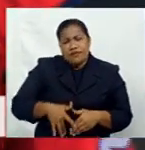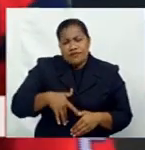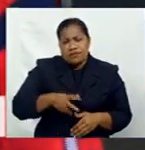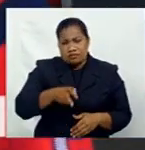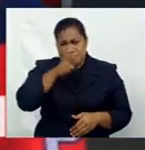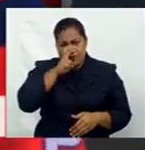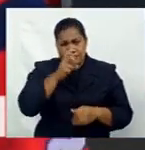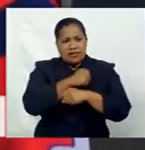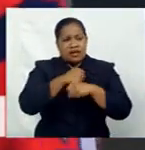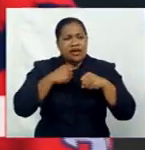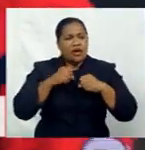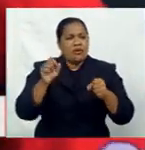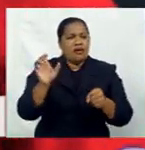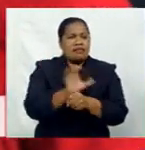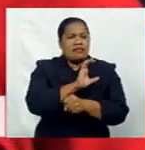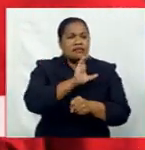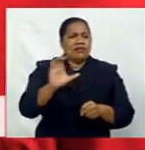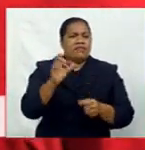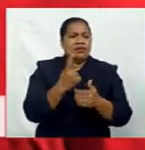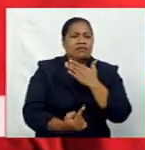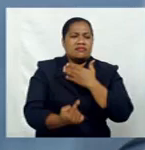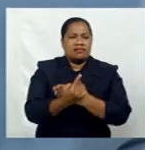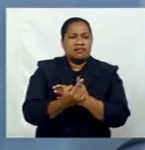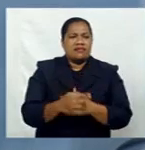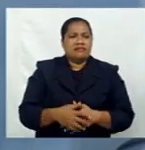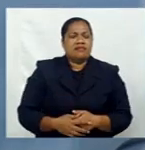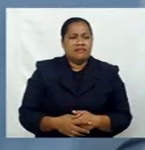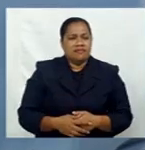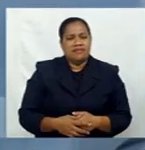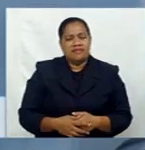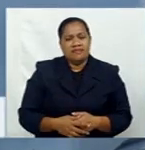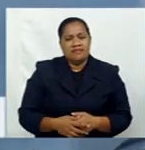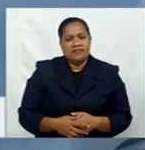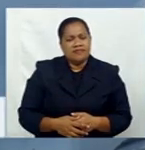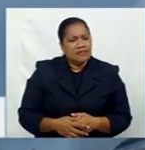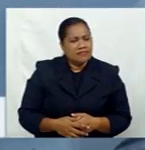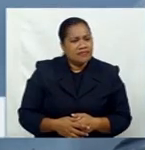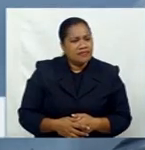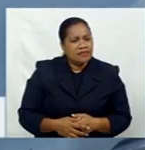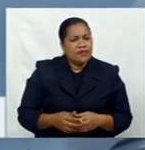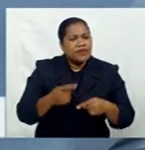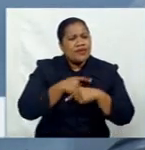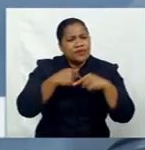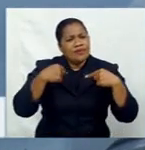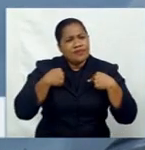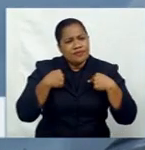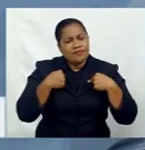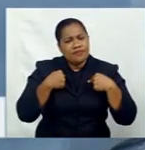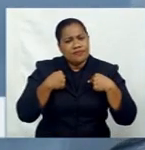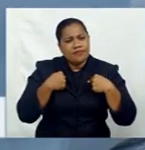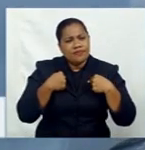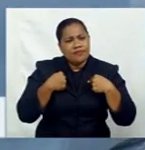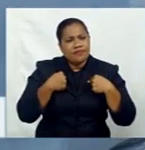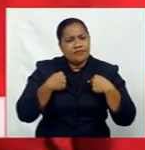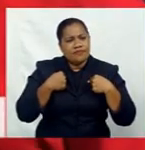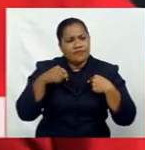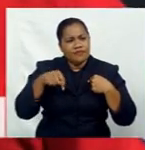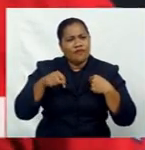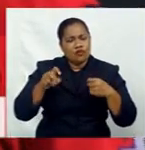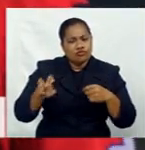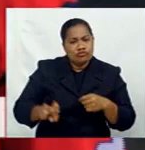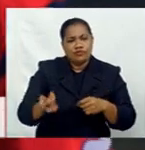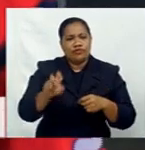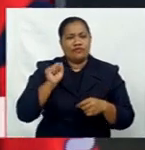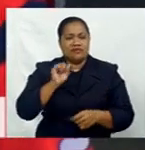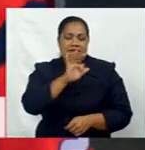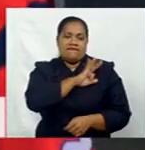PT Mini, managed to secure a contract with Paradise Beaverage and we cater for the transportation of staff to